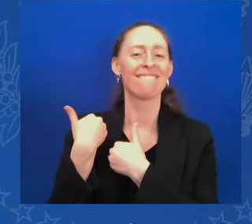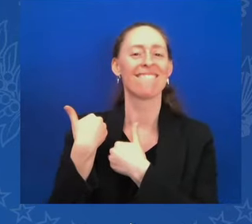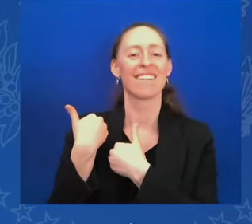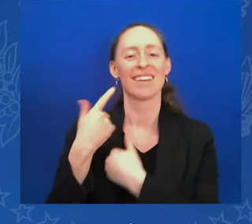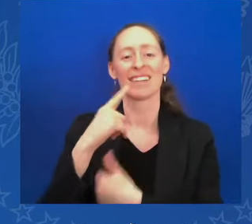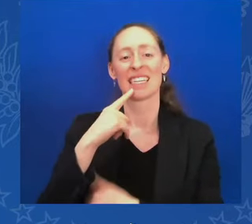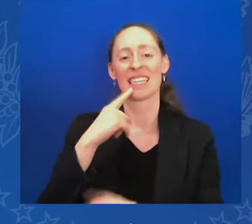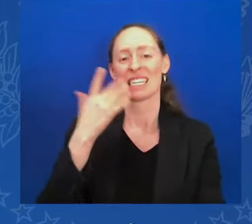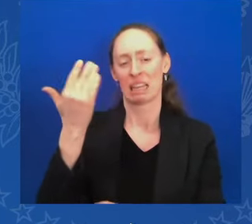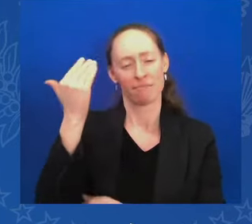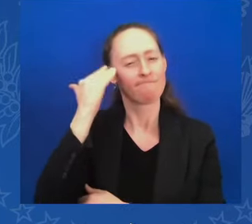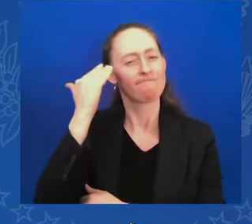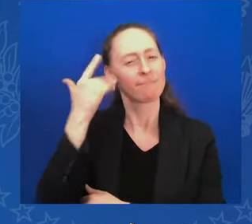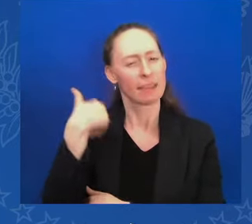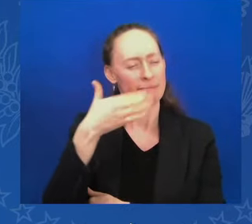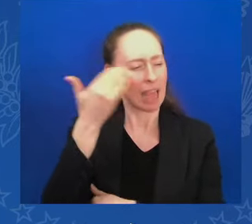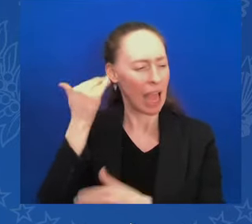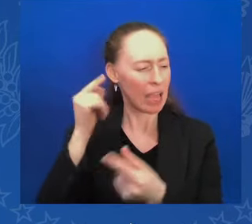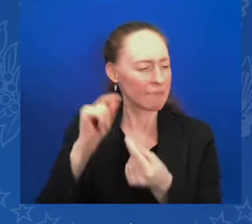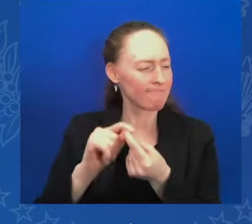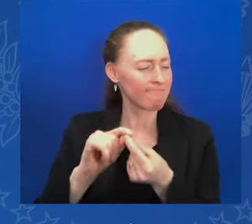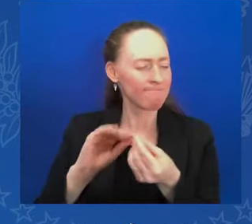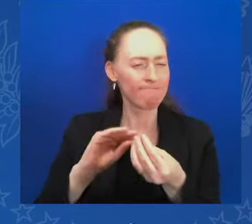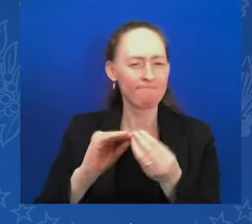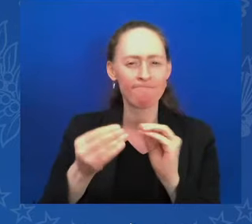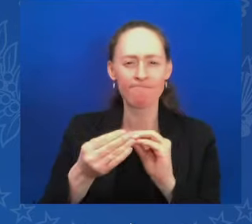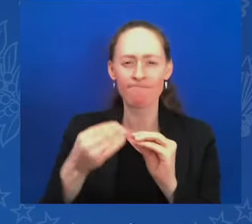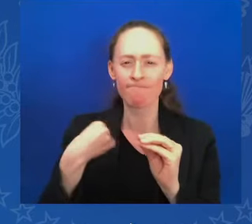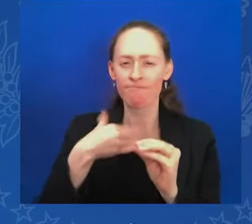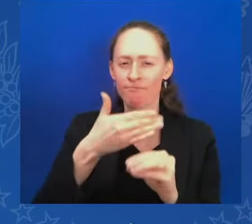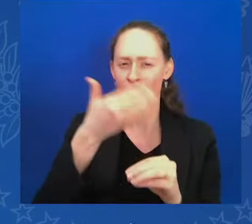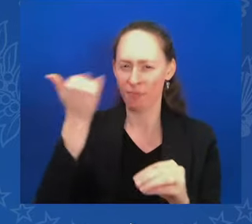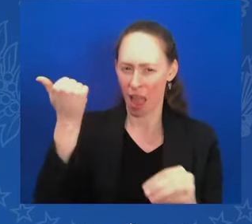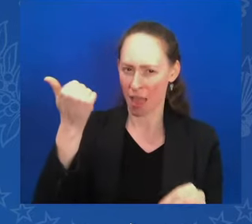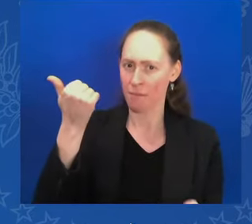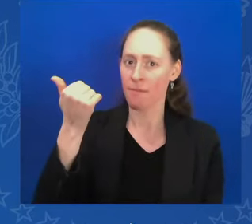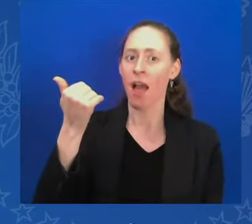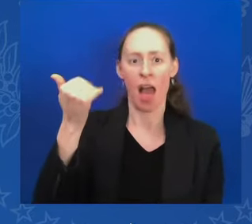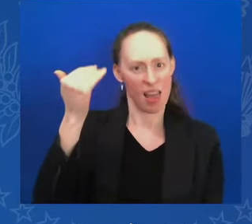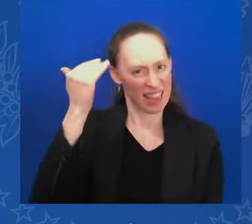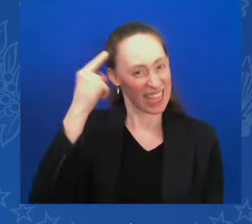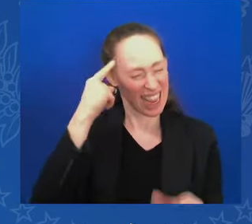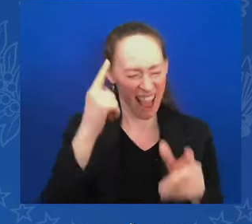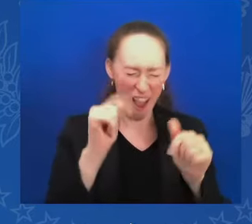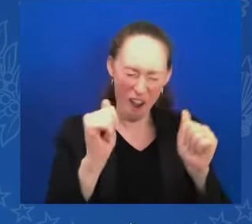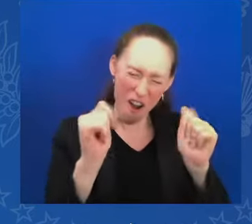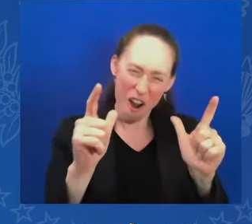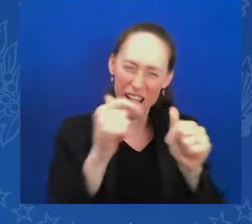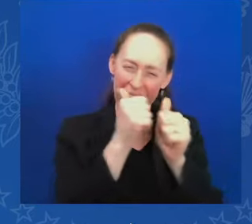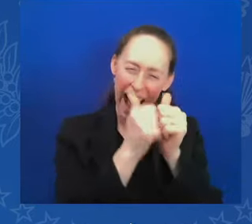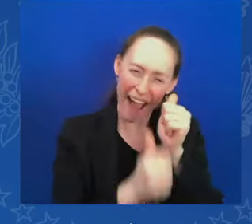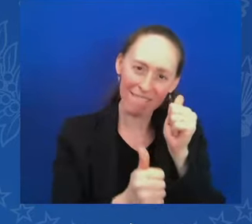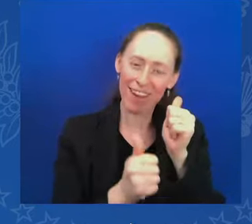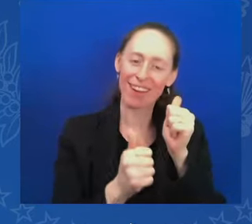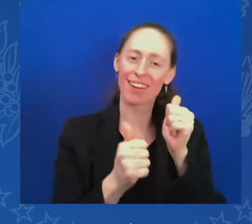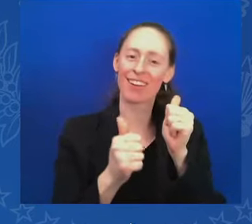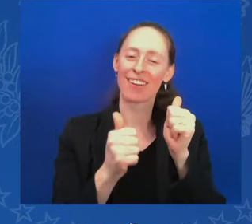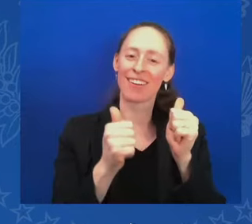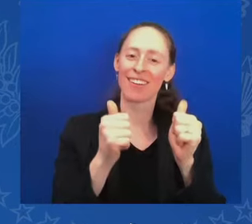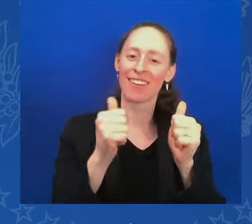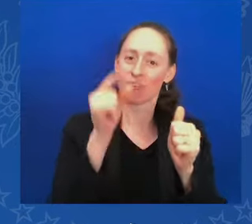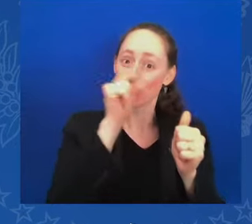I think every Greek American in Delaware voted for me because they, no, no, no, no, no, By the way,